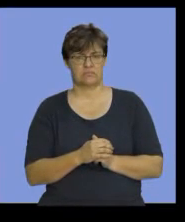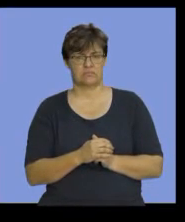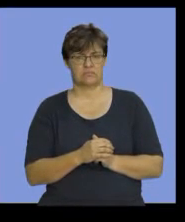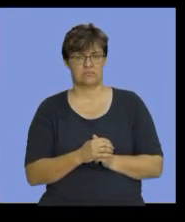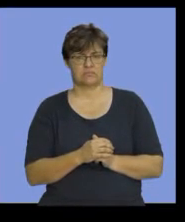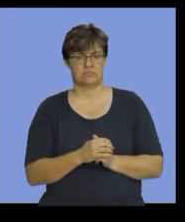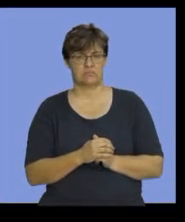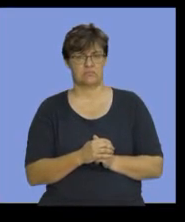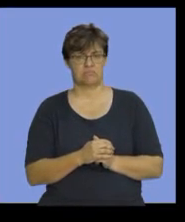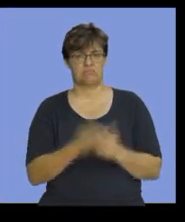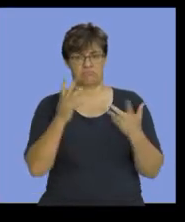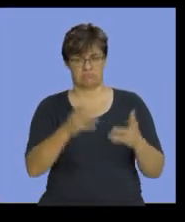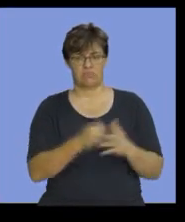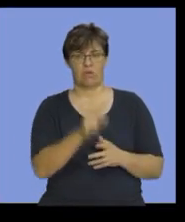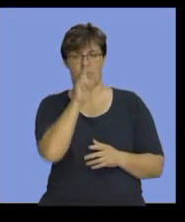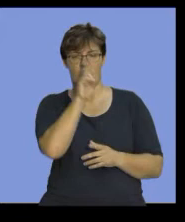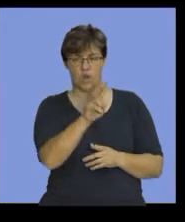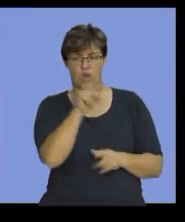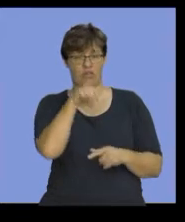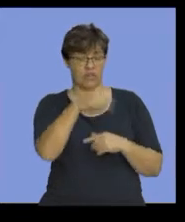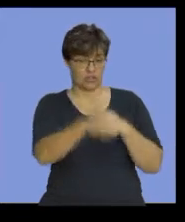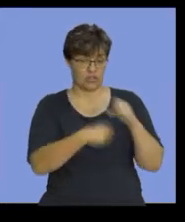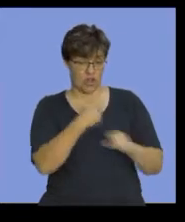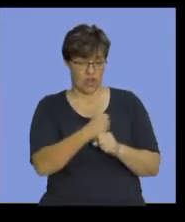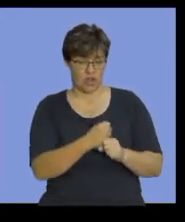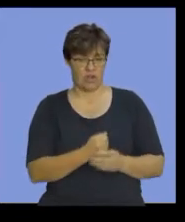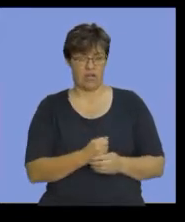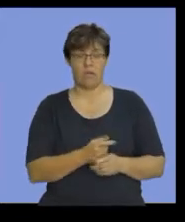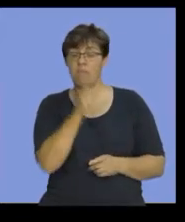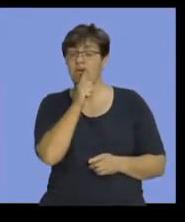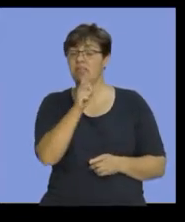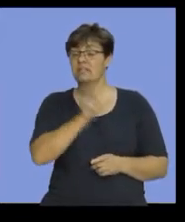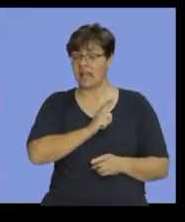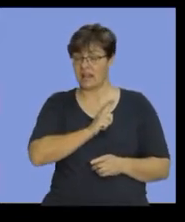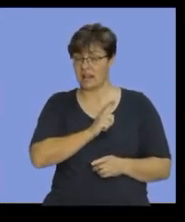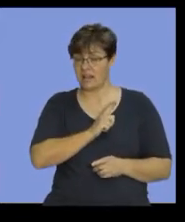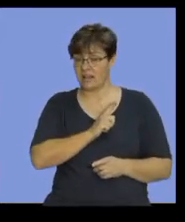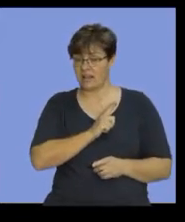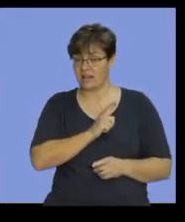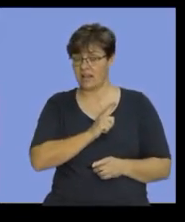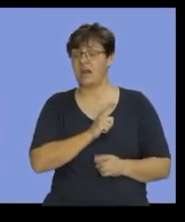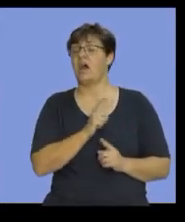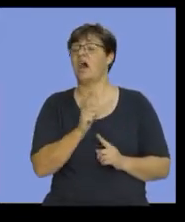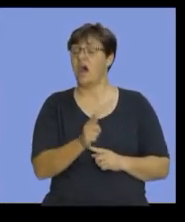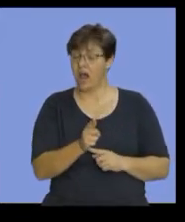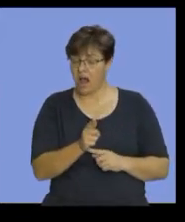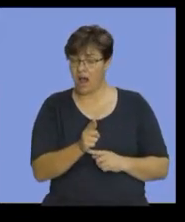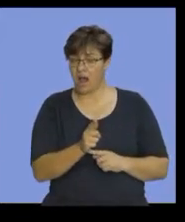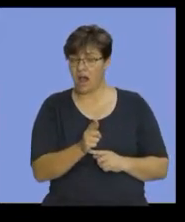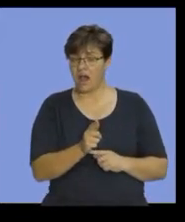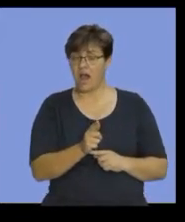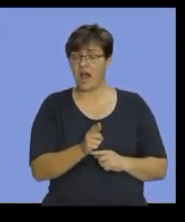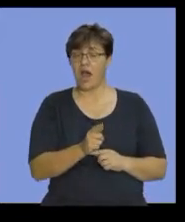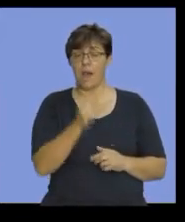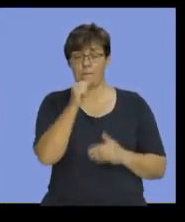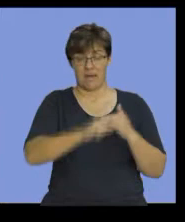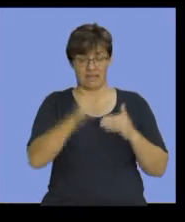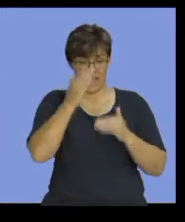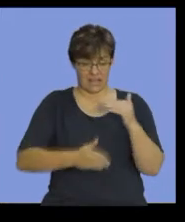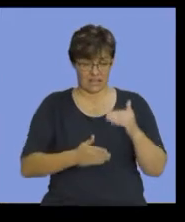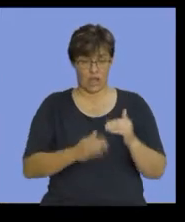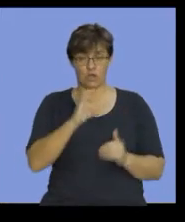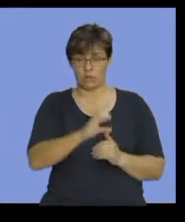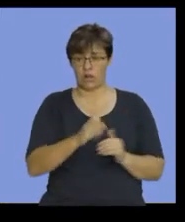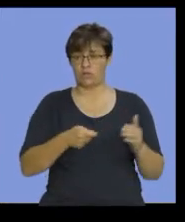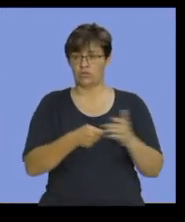Okay. Here it goes, guys. Let's look at this here. We are told that at the end of the month, consumable stores